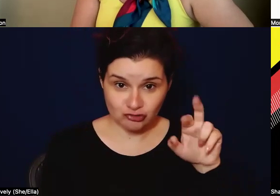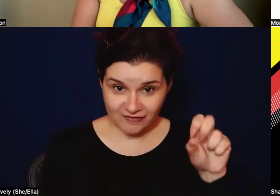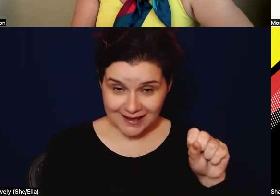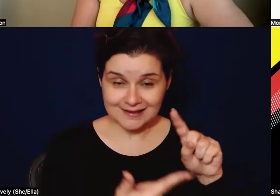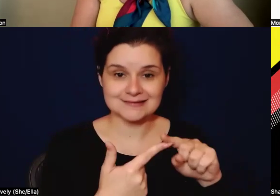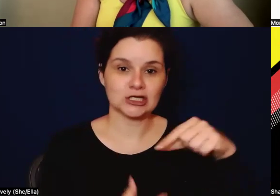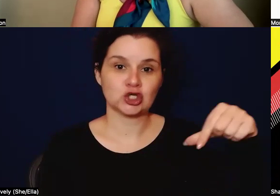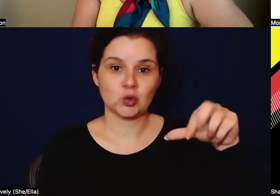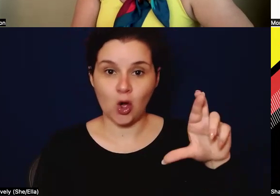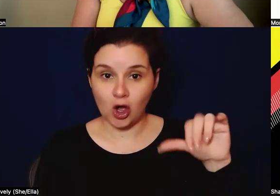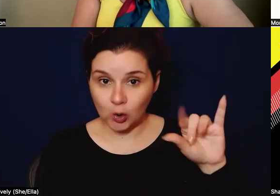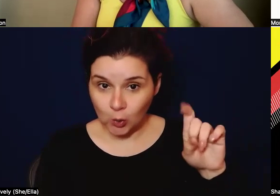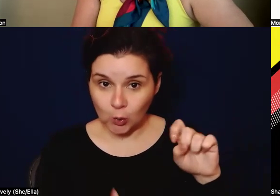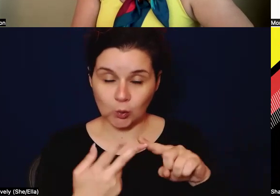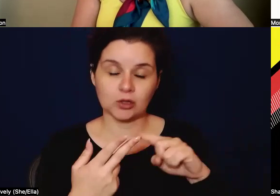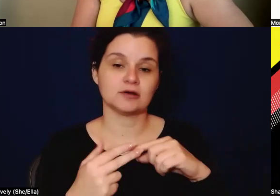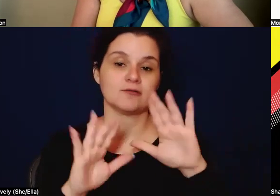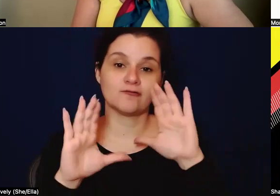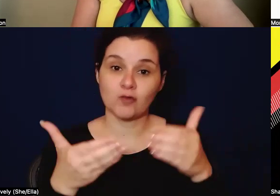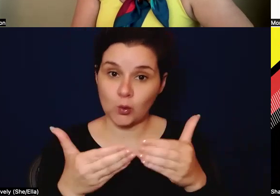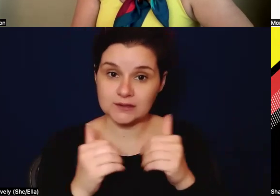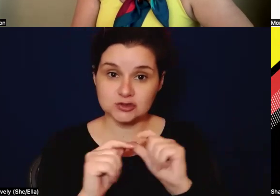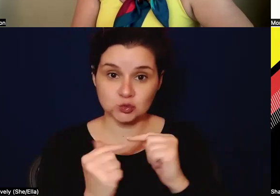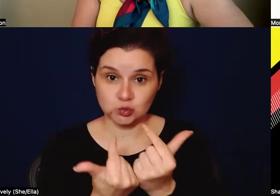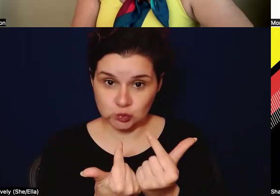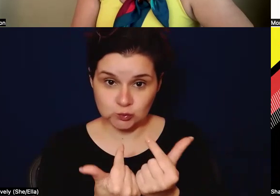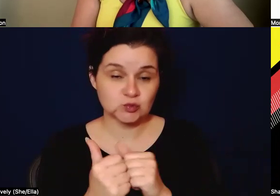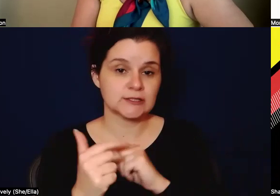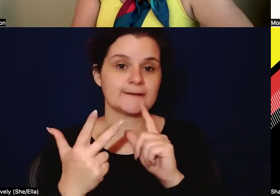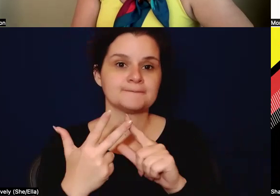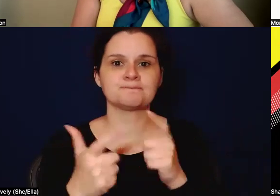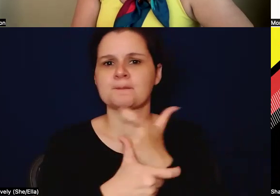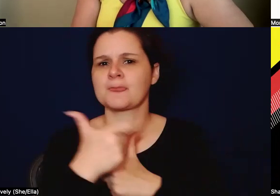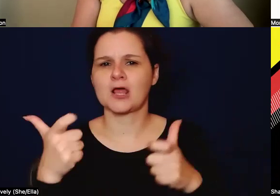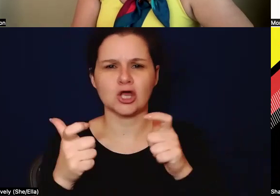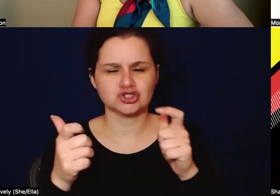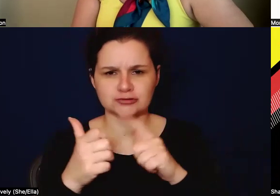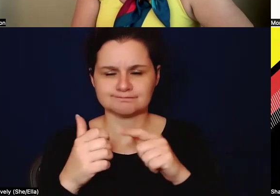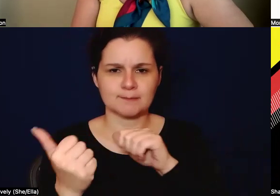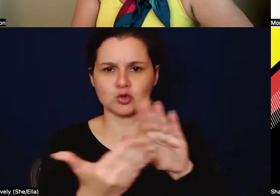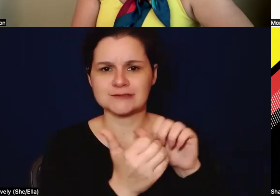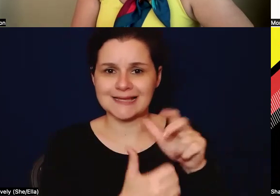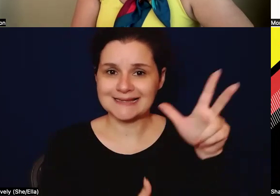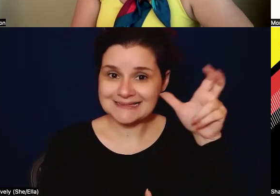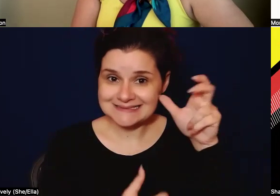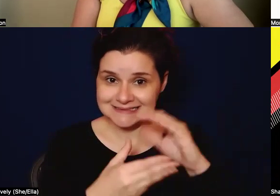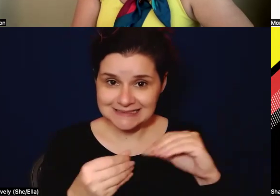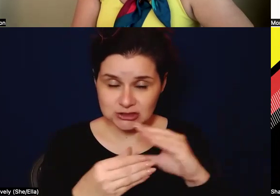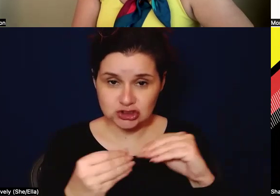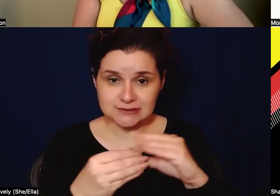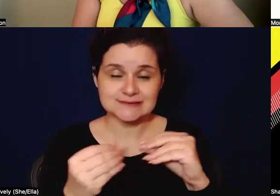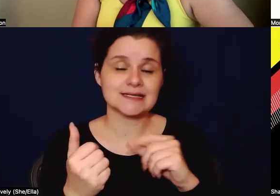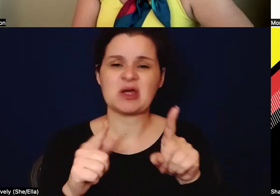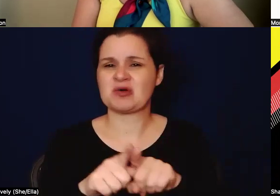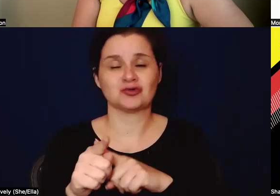focus groups, you know, larger, um, modalities like listening sessions, um, and also just